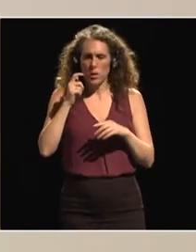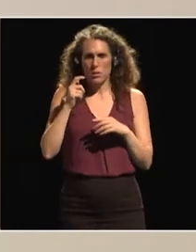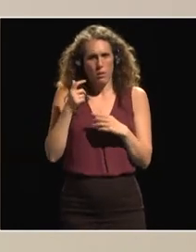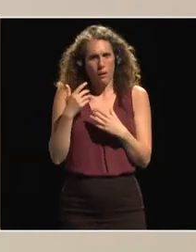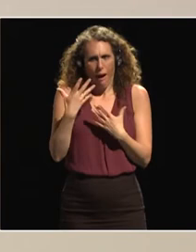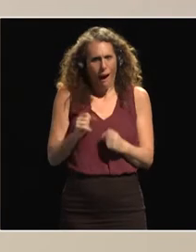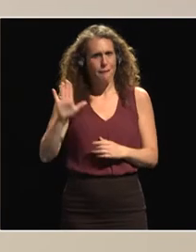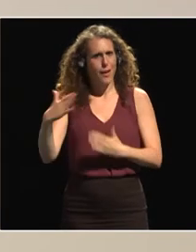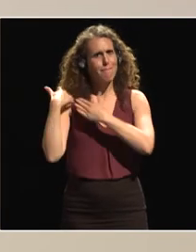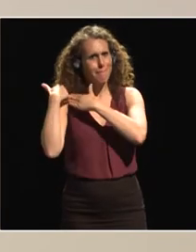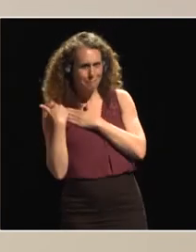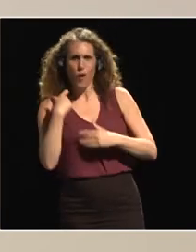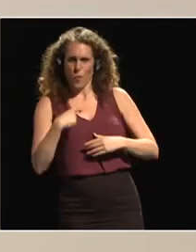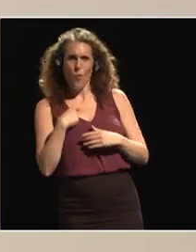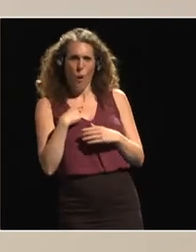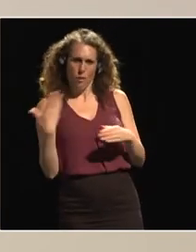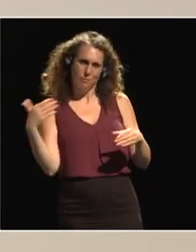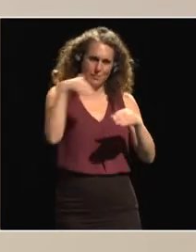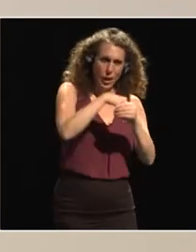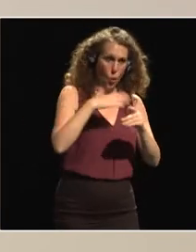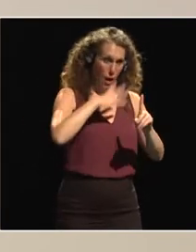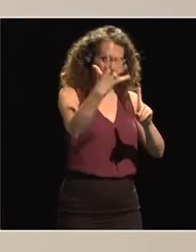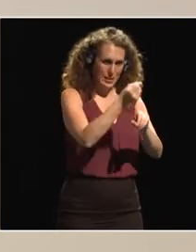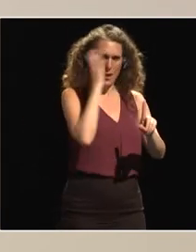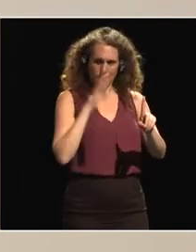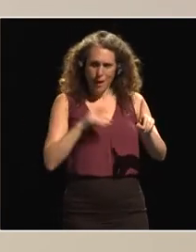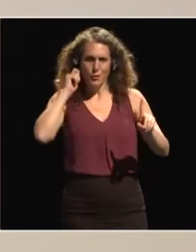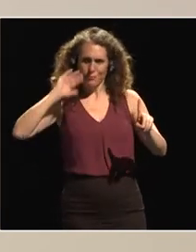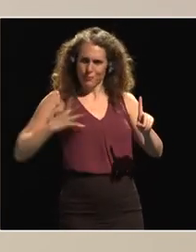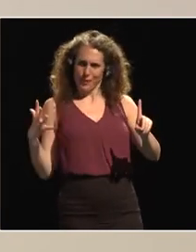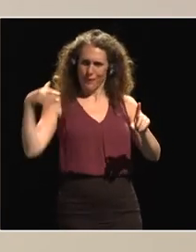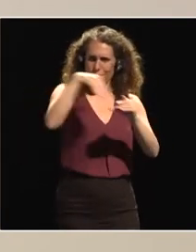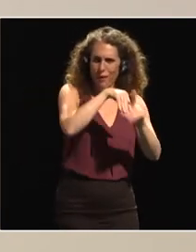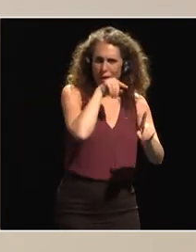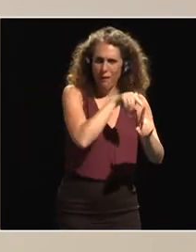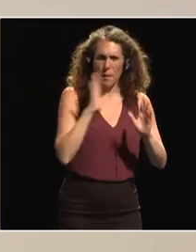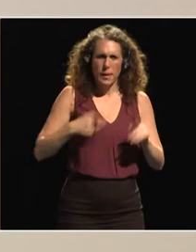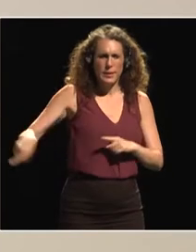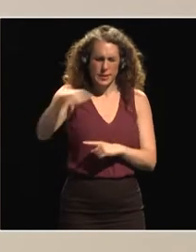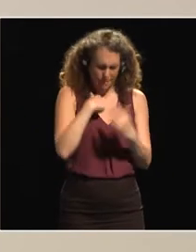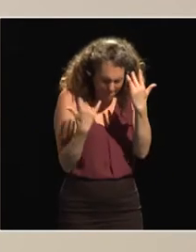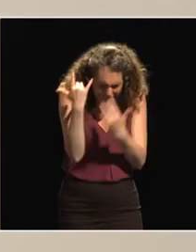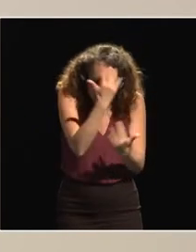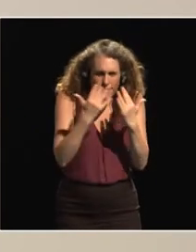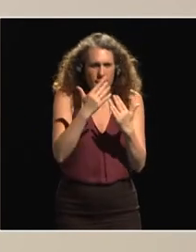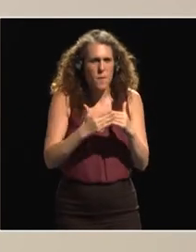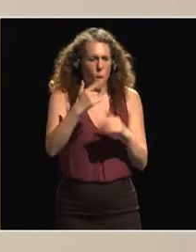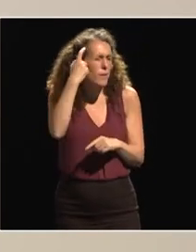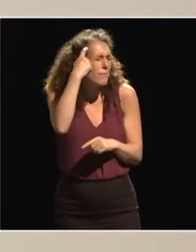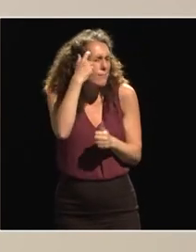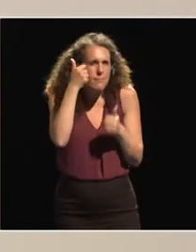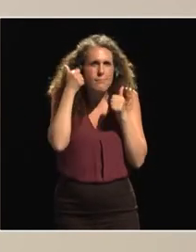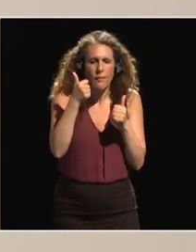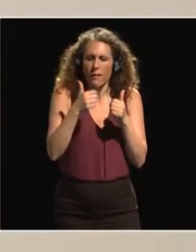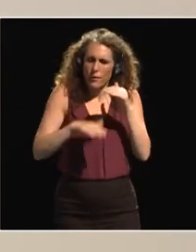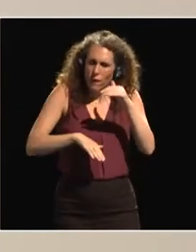in our strategies if we are to succeed and we urgently need to find smarter ways to unleash the full potential in relation to